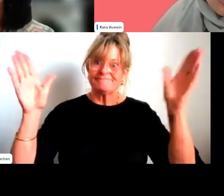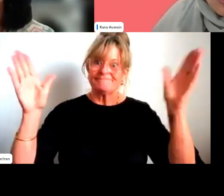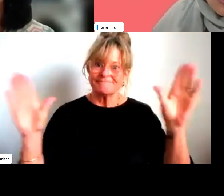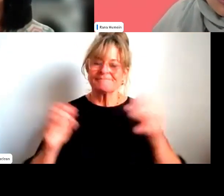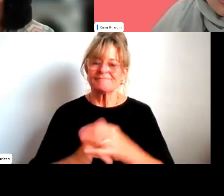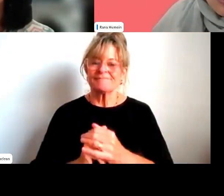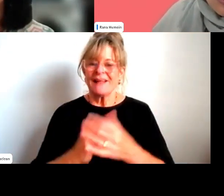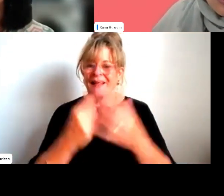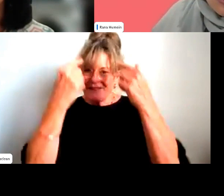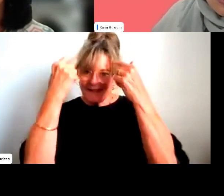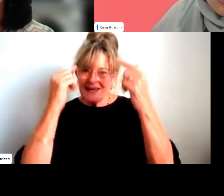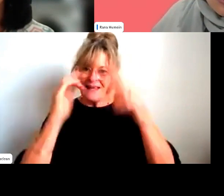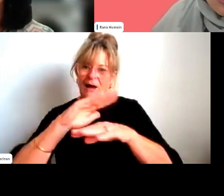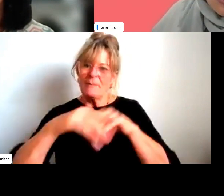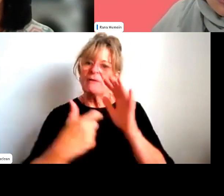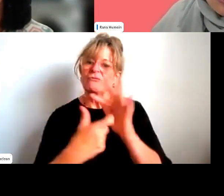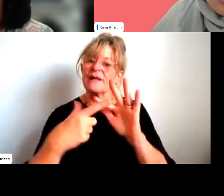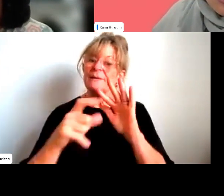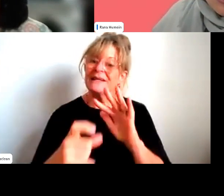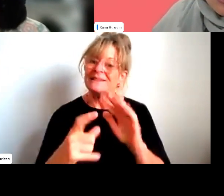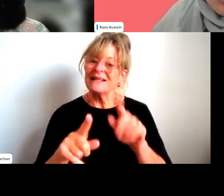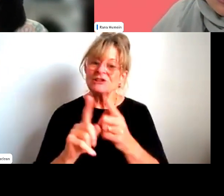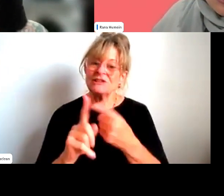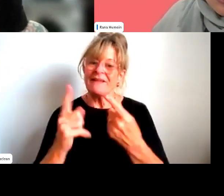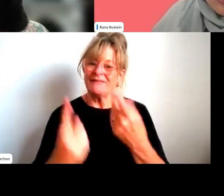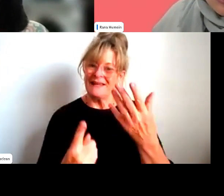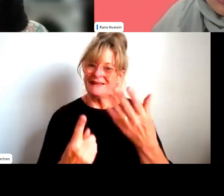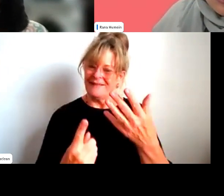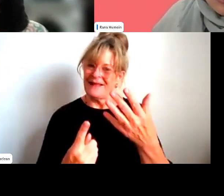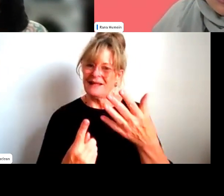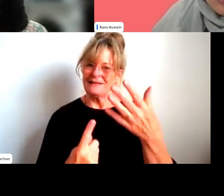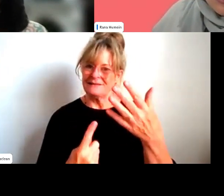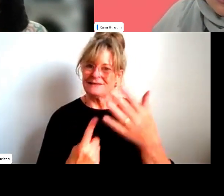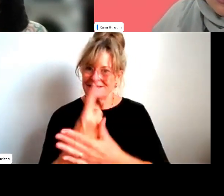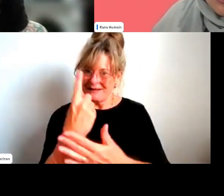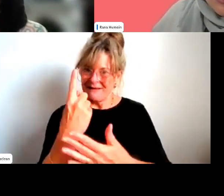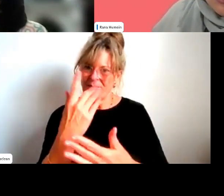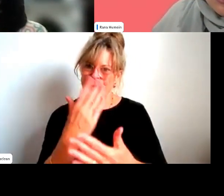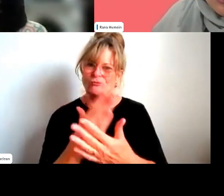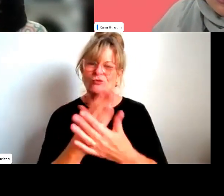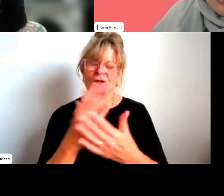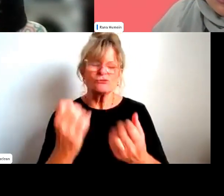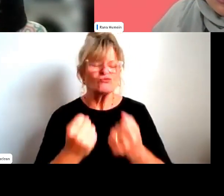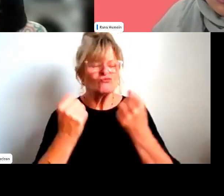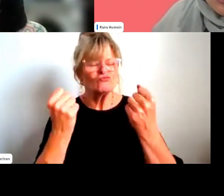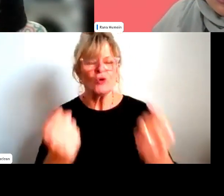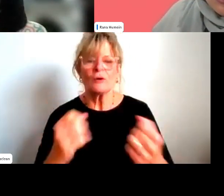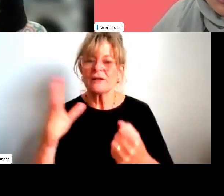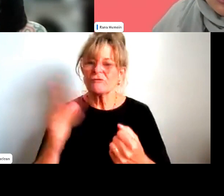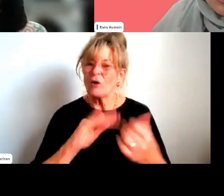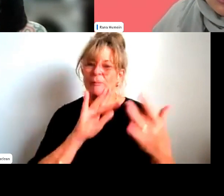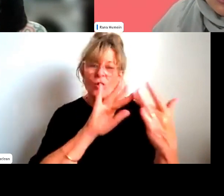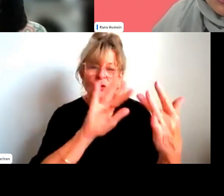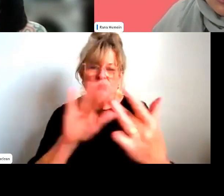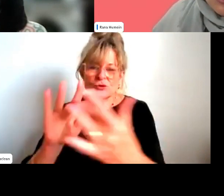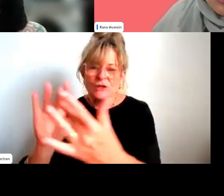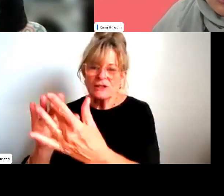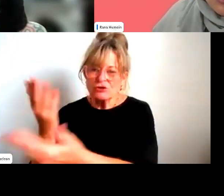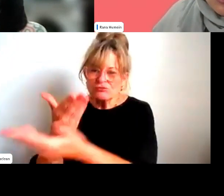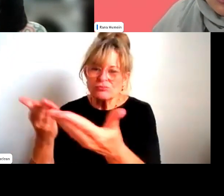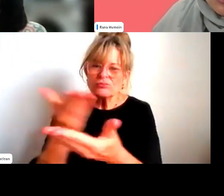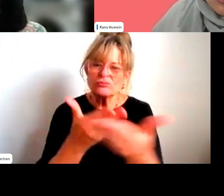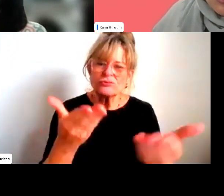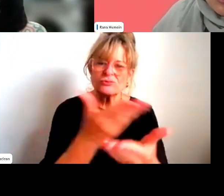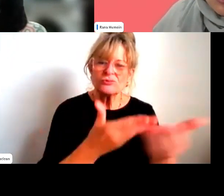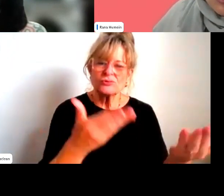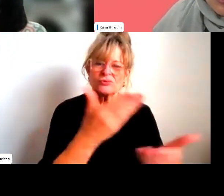recommendations and something that came out really strongly, um, from a lot of the consultation we did not only with participation